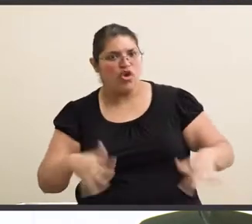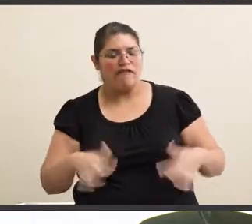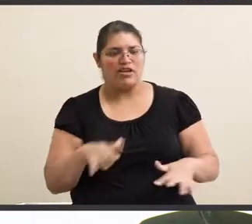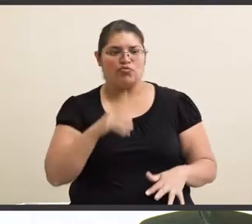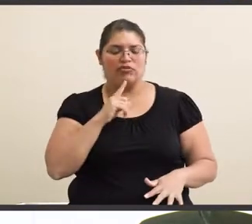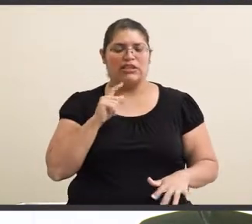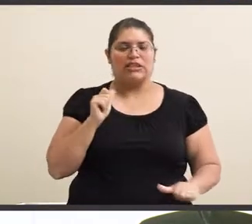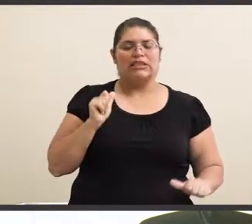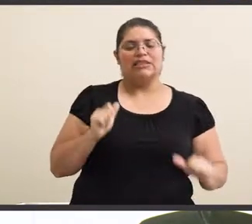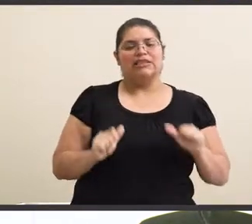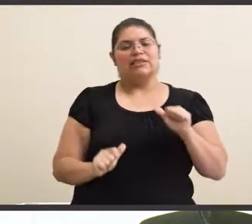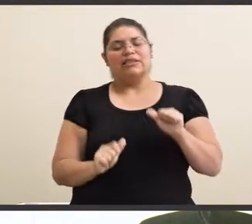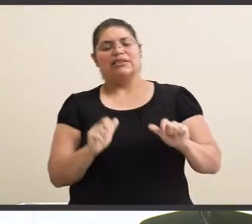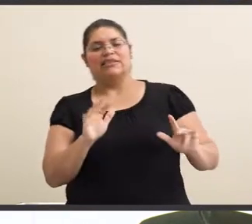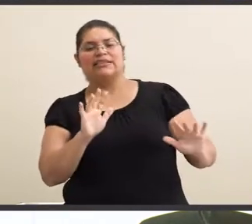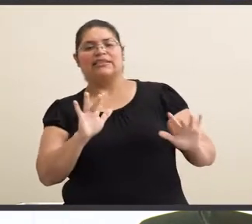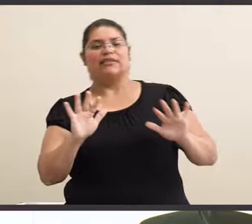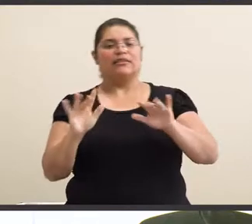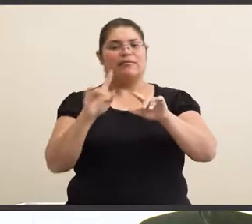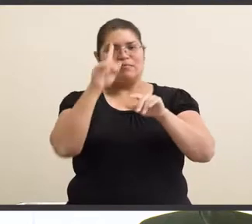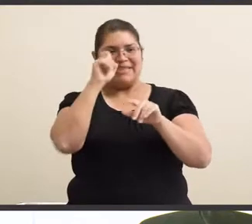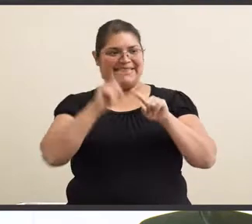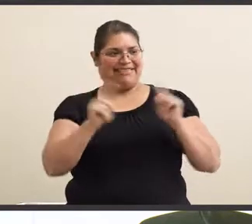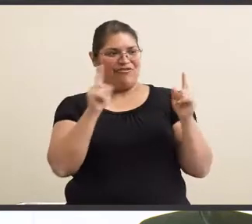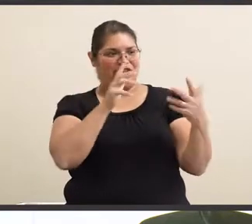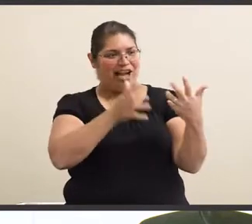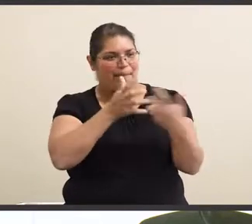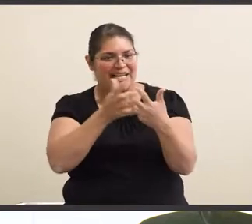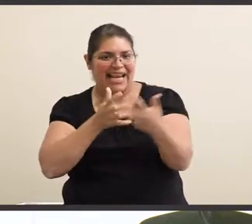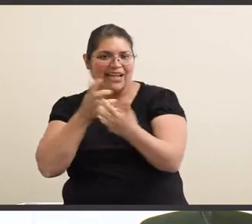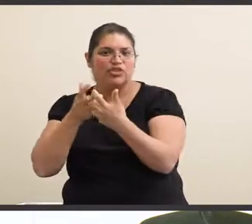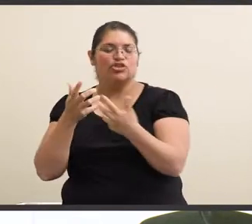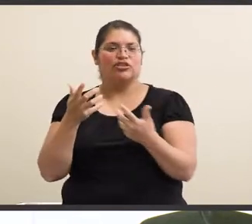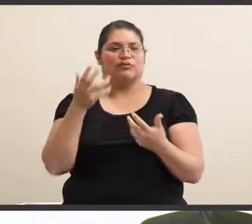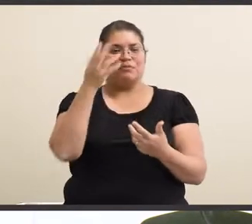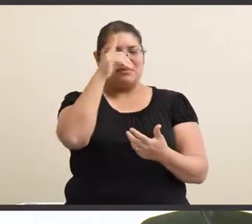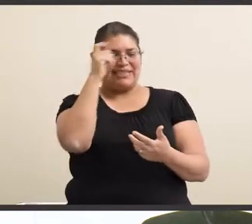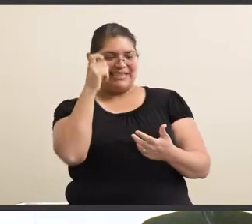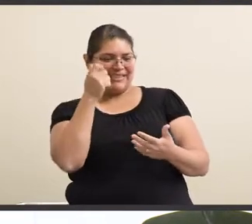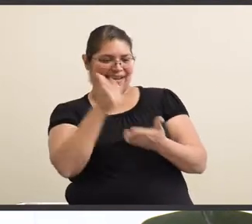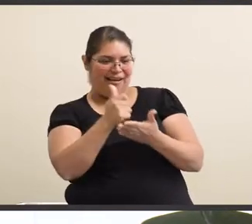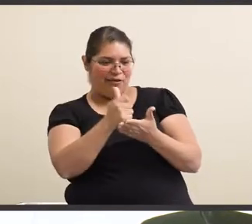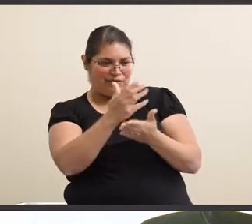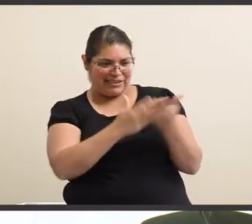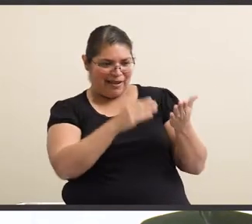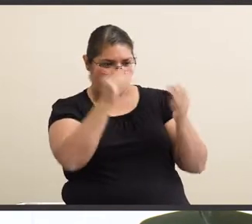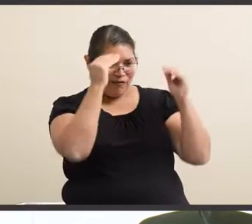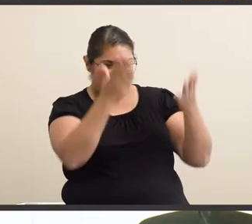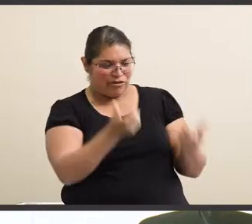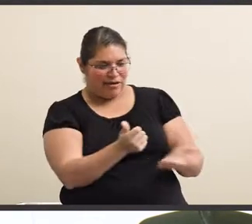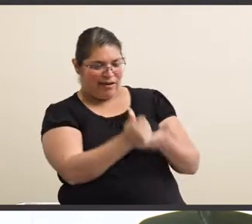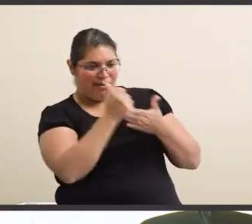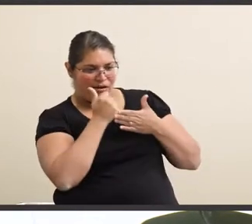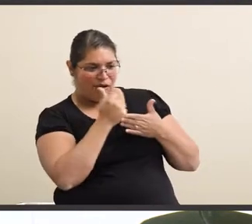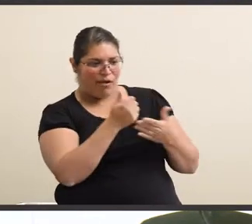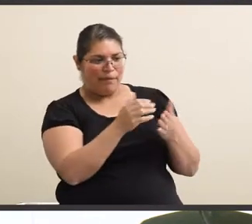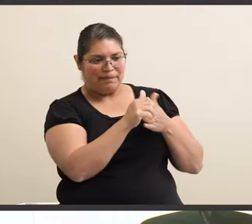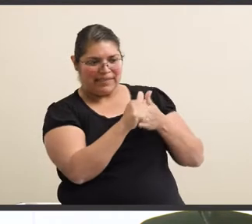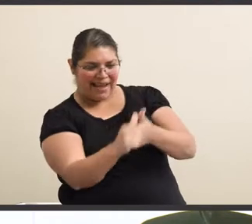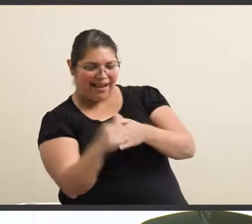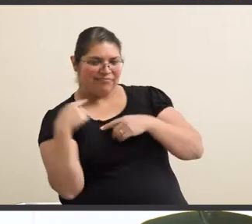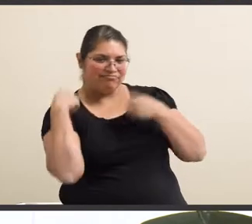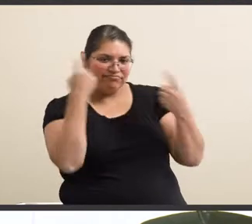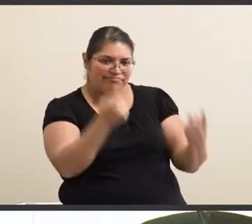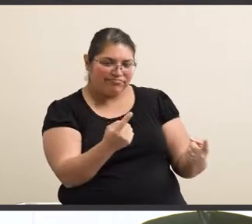apprehensive. But because of the different accommodations I've had, because of the help that certain professors have given me and the guidance that I've